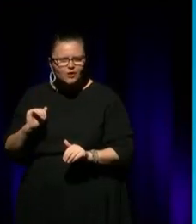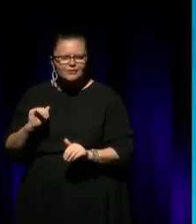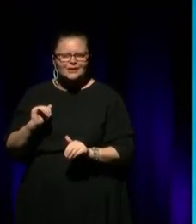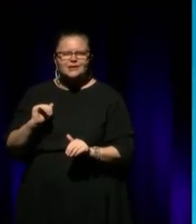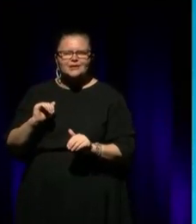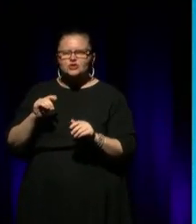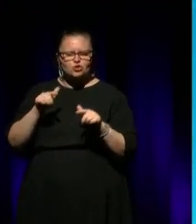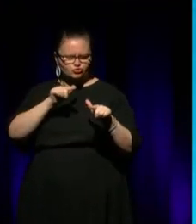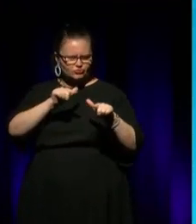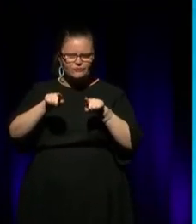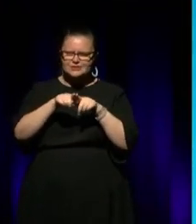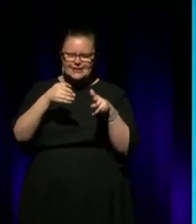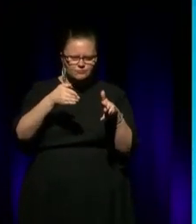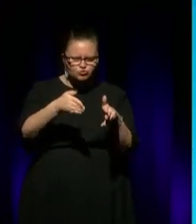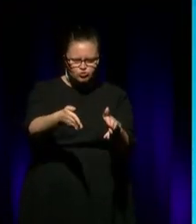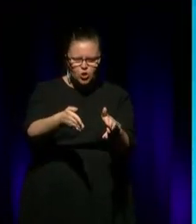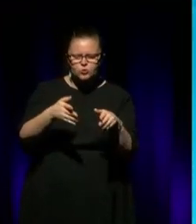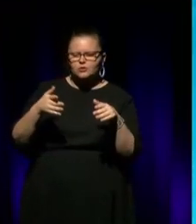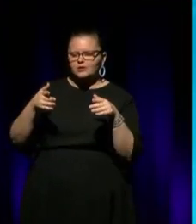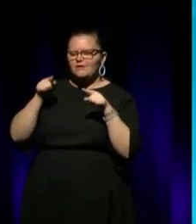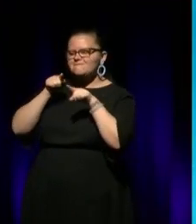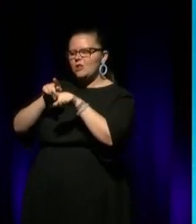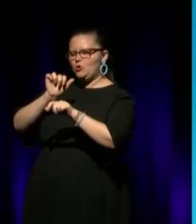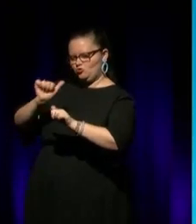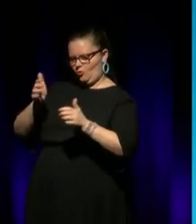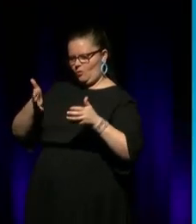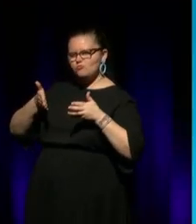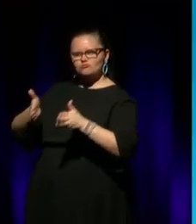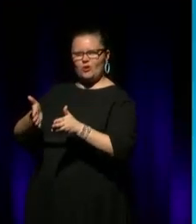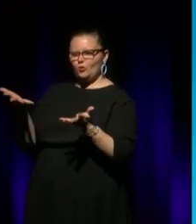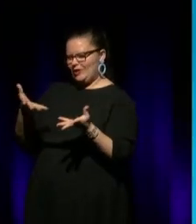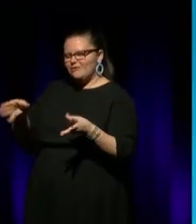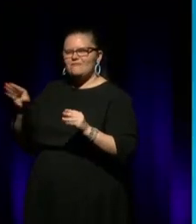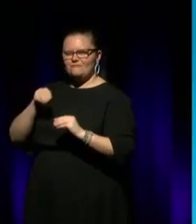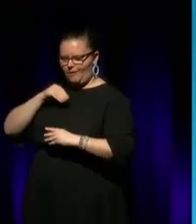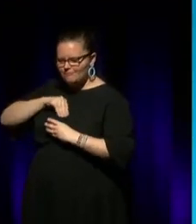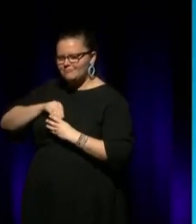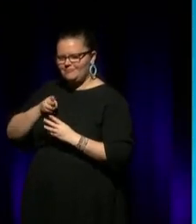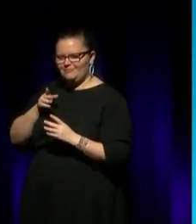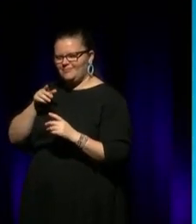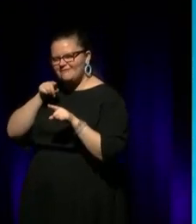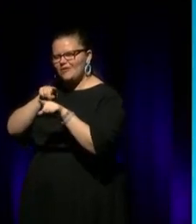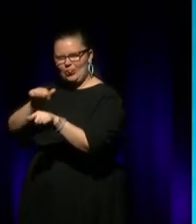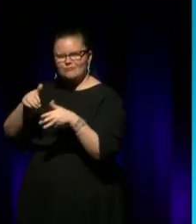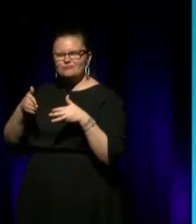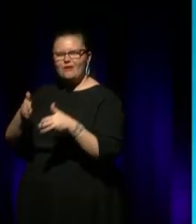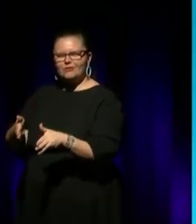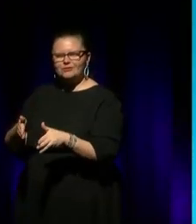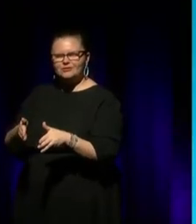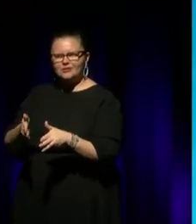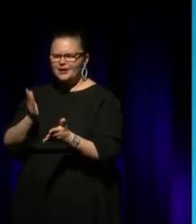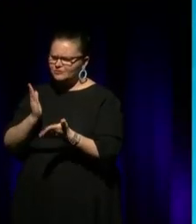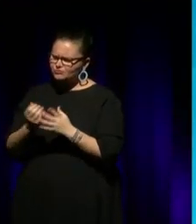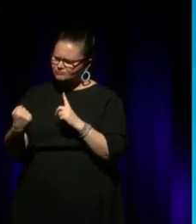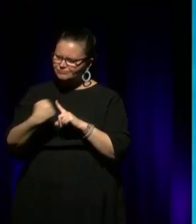road. Travel the one that you come from. And that's... I always think of that. think that's it. You've got to... I think that's been a huge